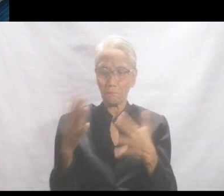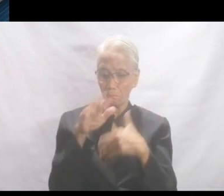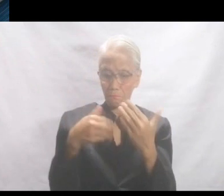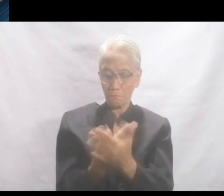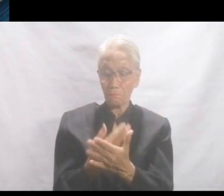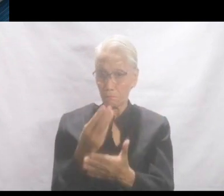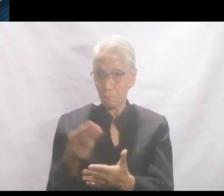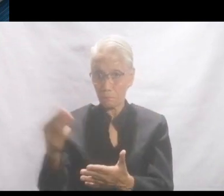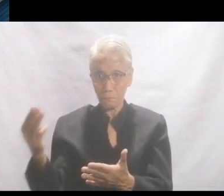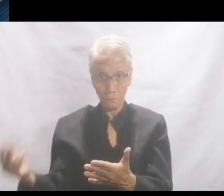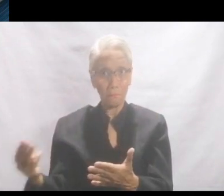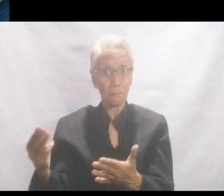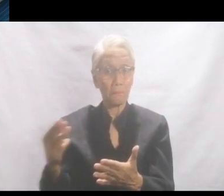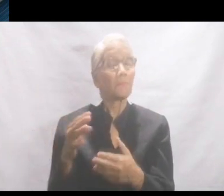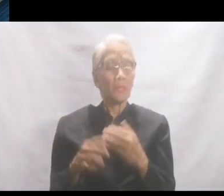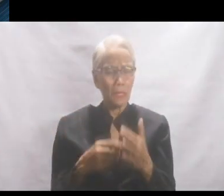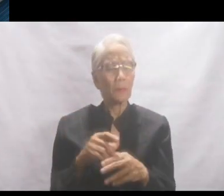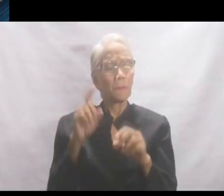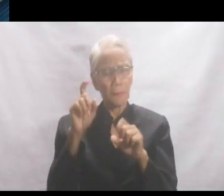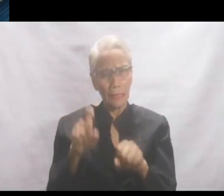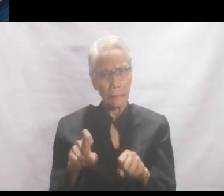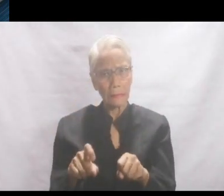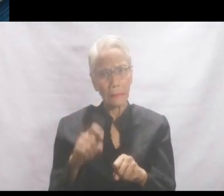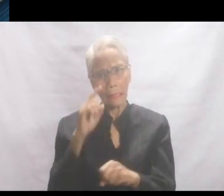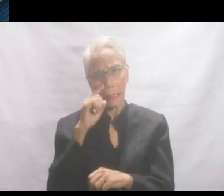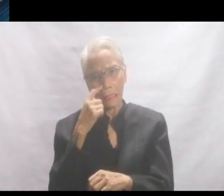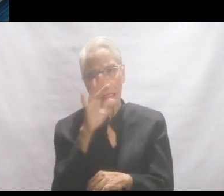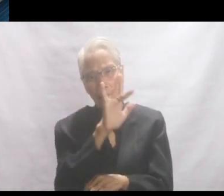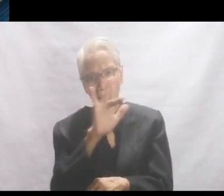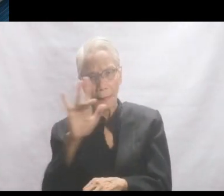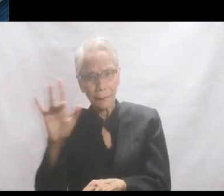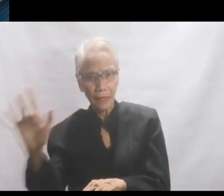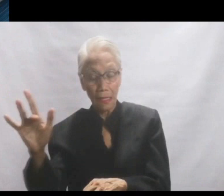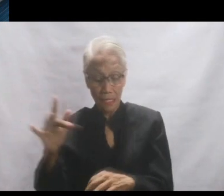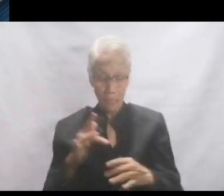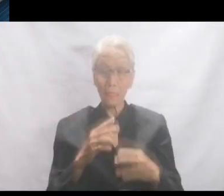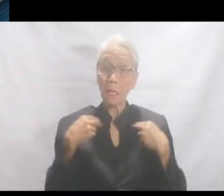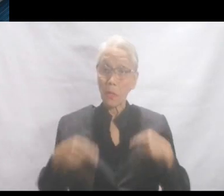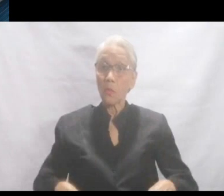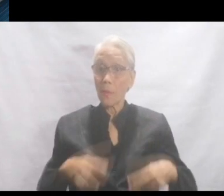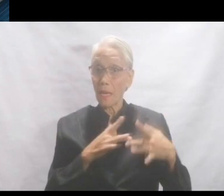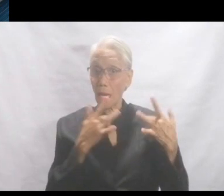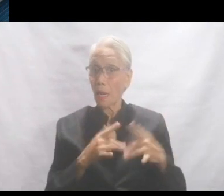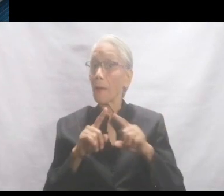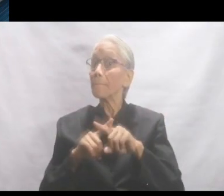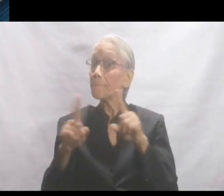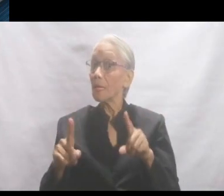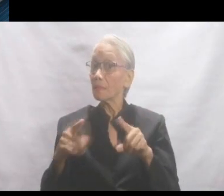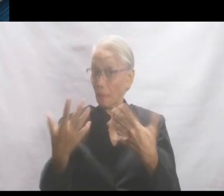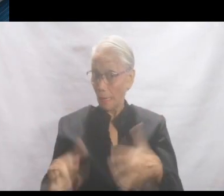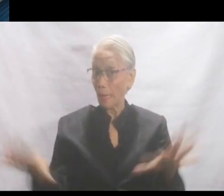promise to fill the void, the hole, the emptiness in the human heart. But